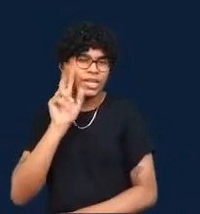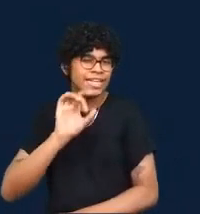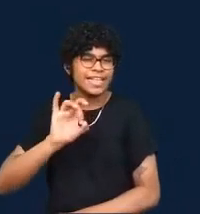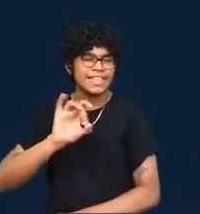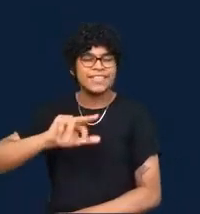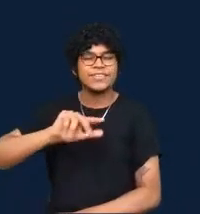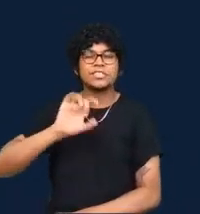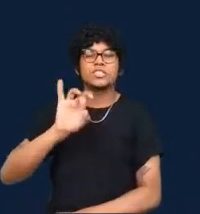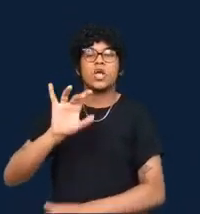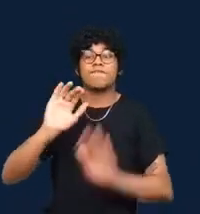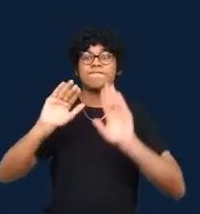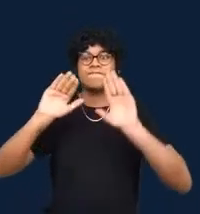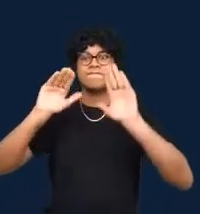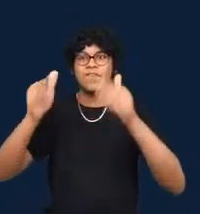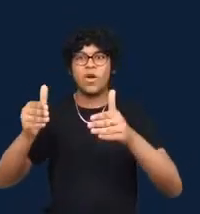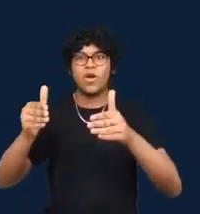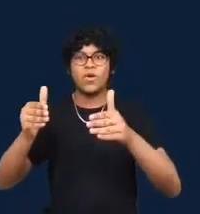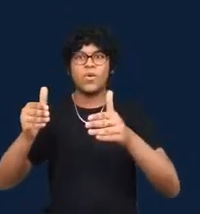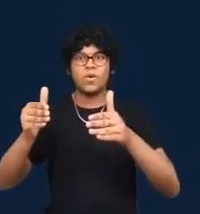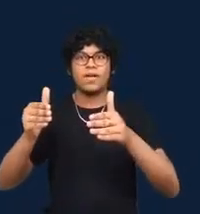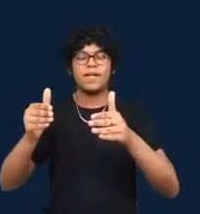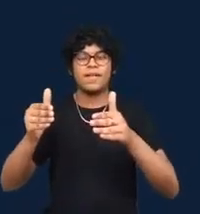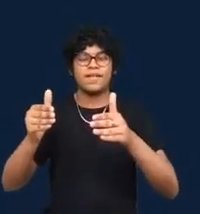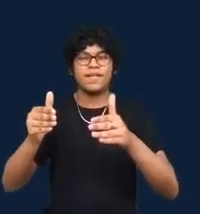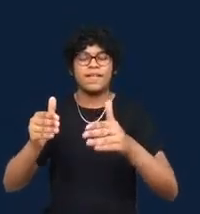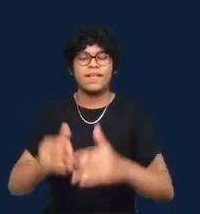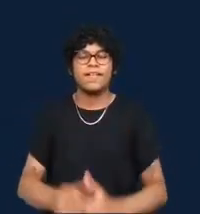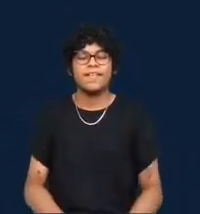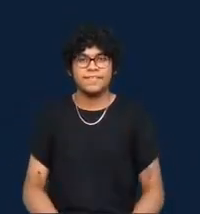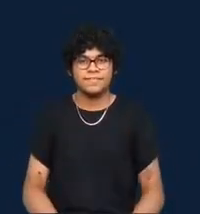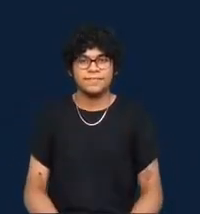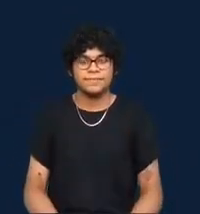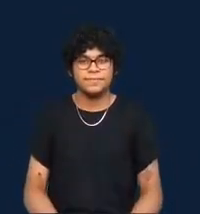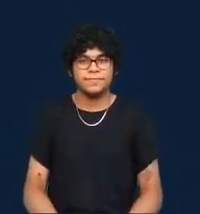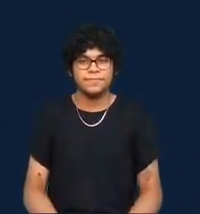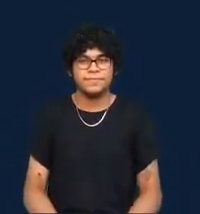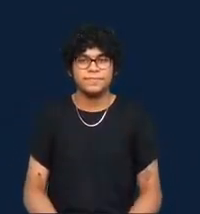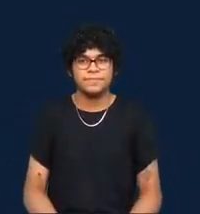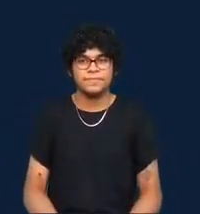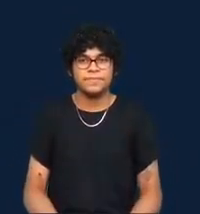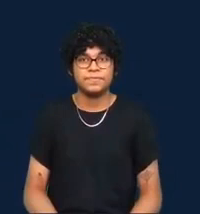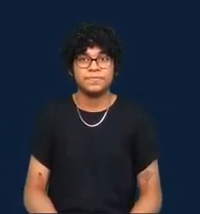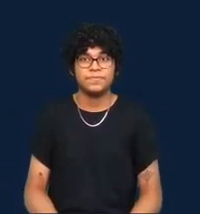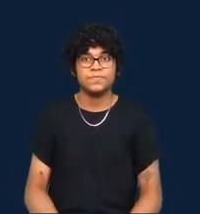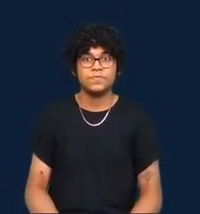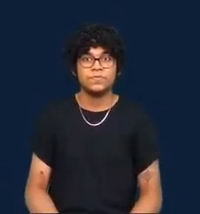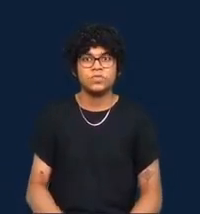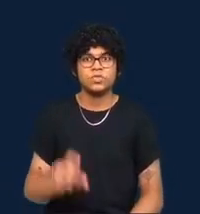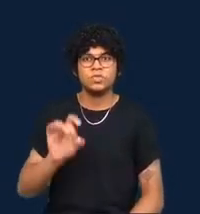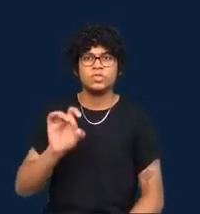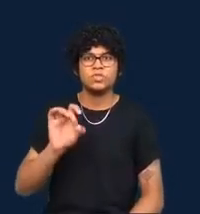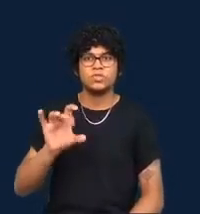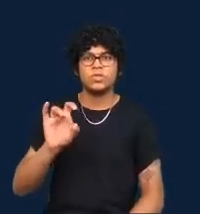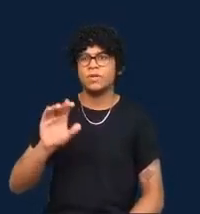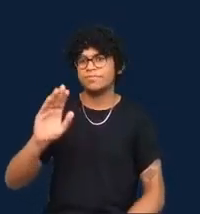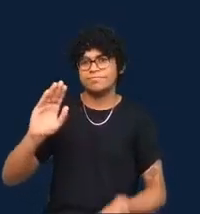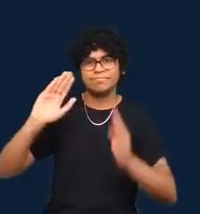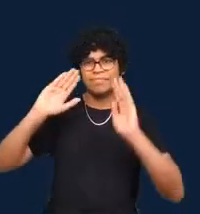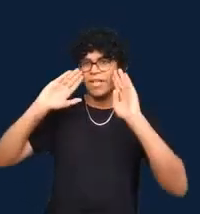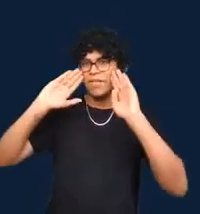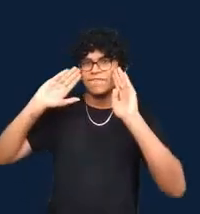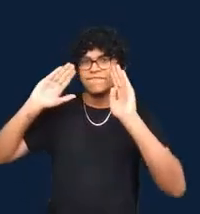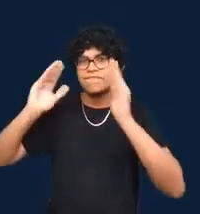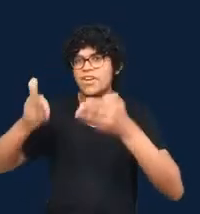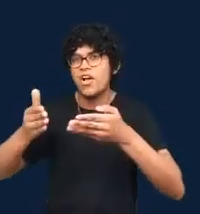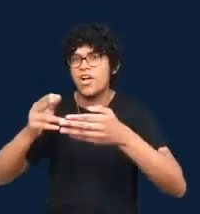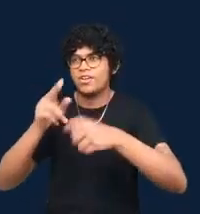and it always comes with a degree of uncertainty. And for the sake of simplicity, I refer to all of these aspects